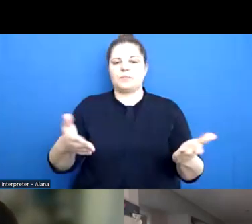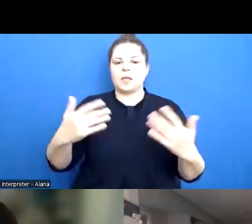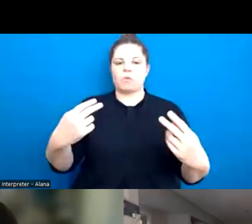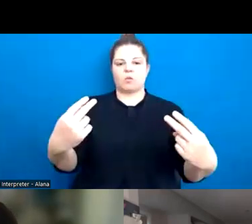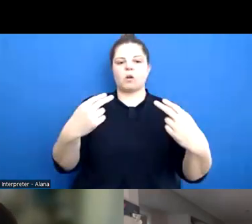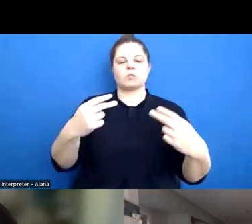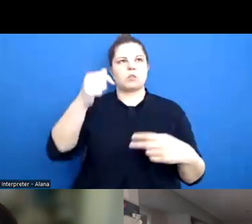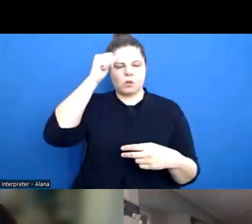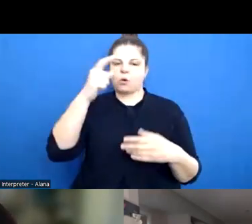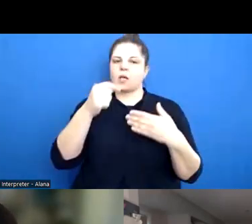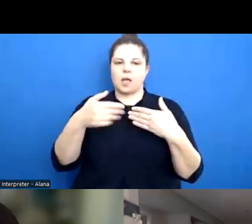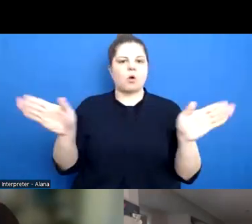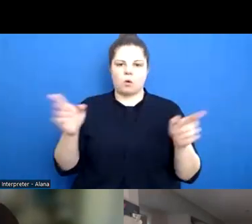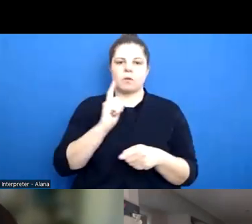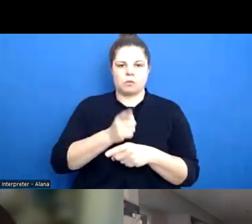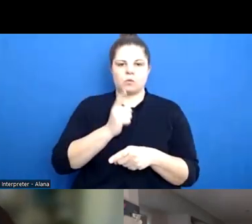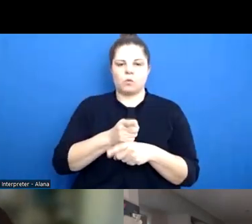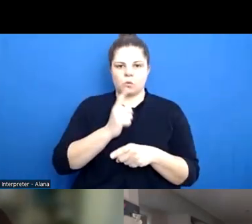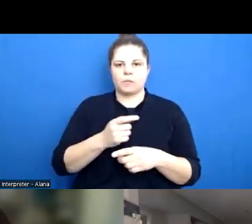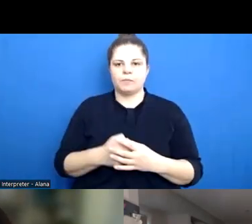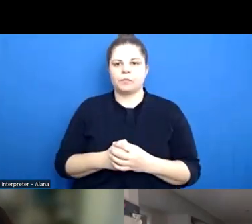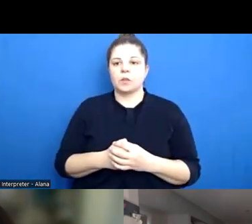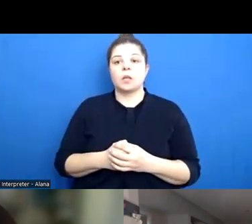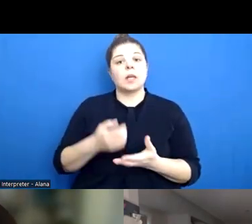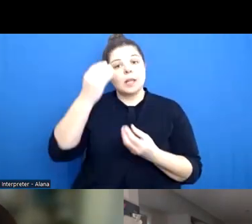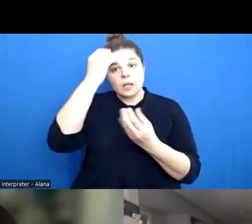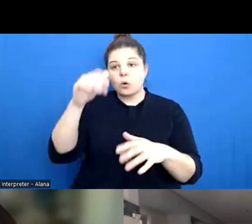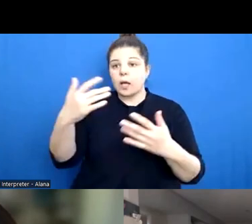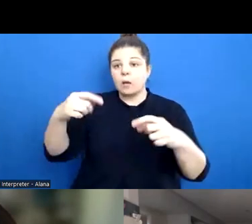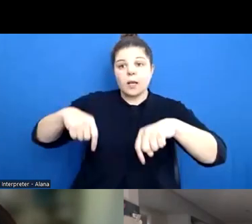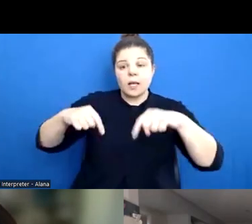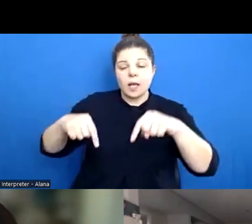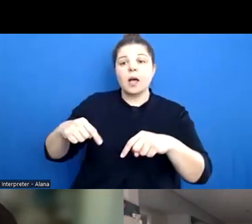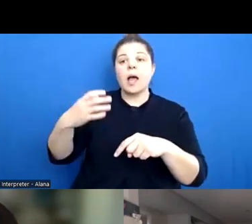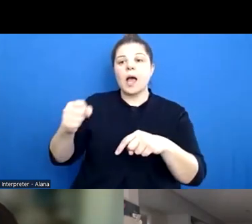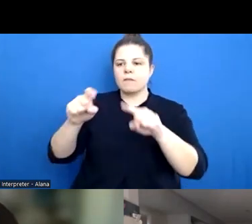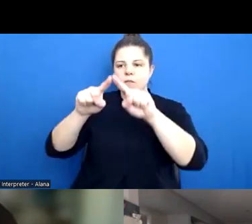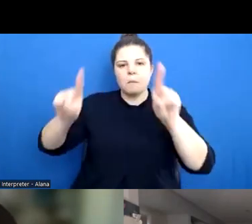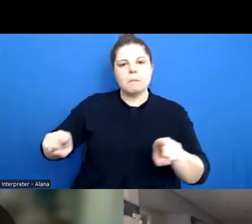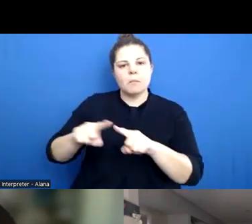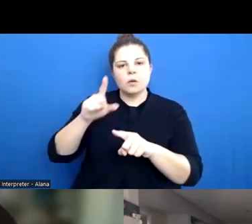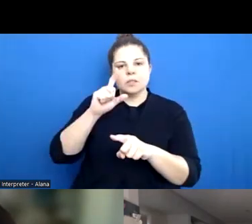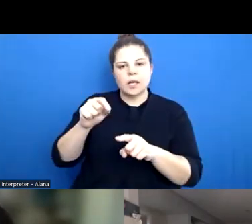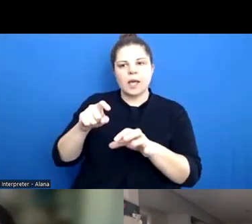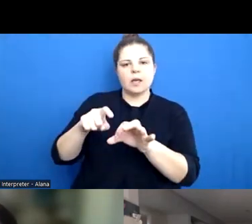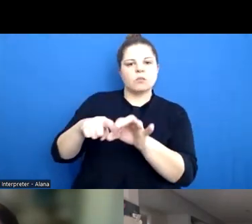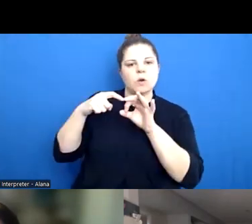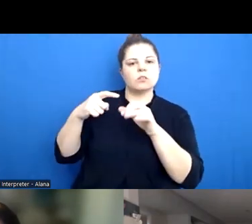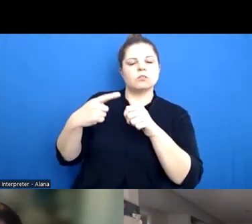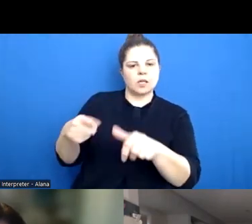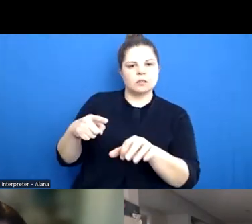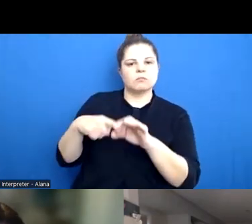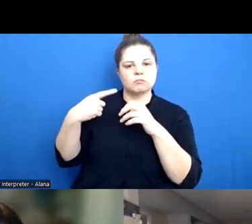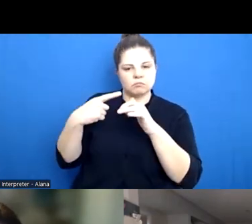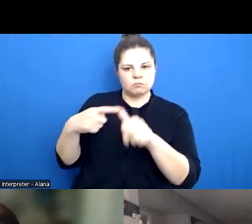is so great. I just want to remind everyone who's attending today that we do have a question and answer box. Um, so you have the amazing opportunity to ask these two